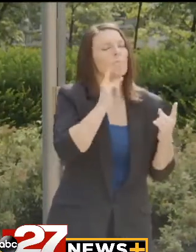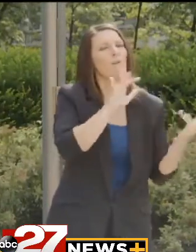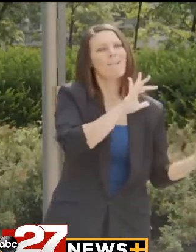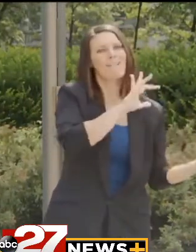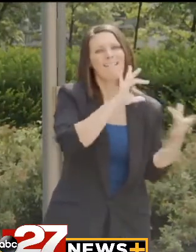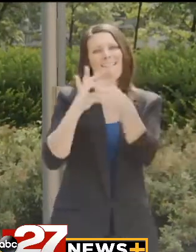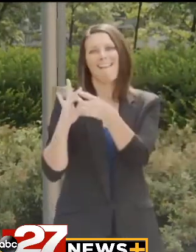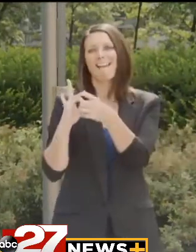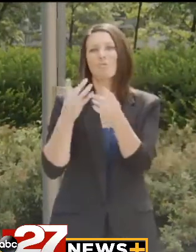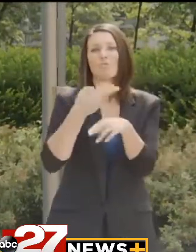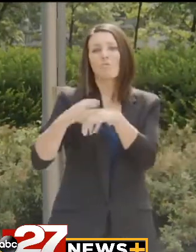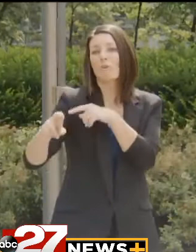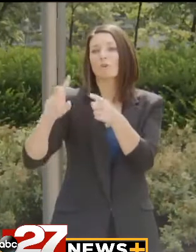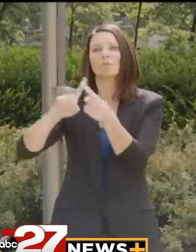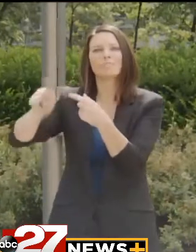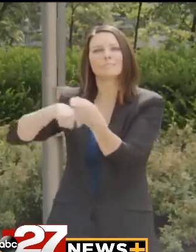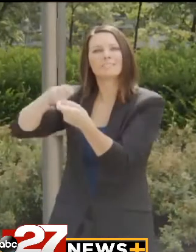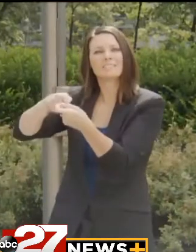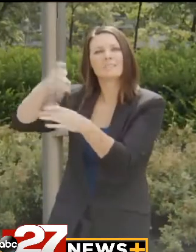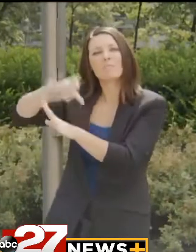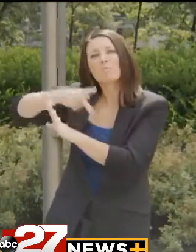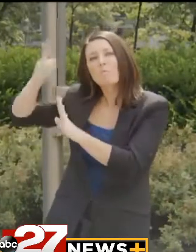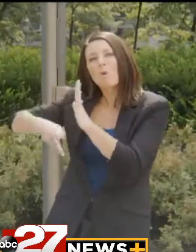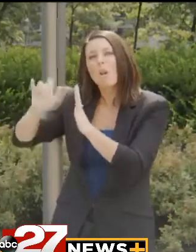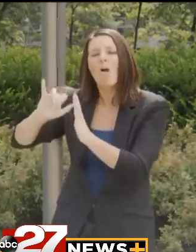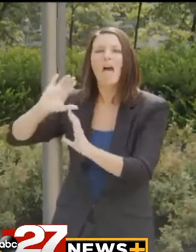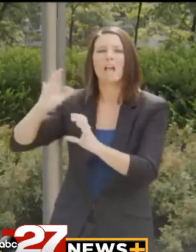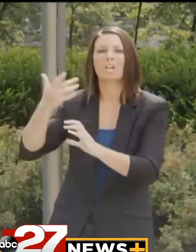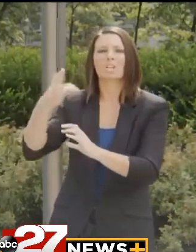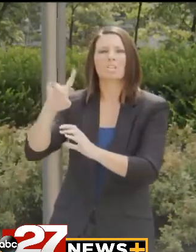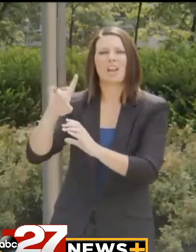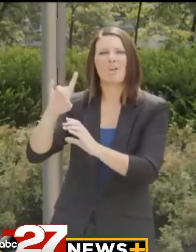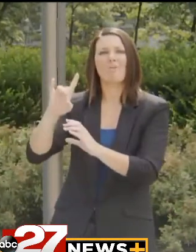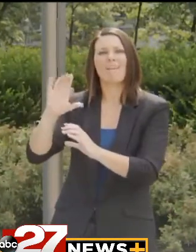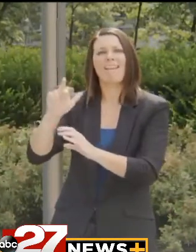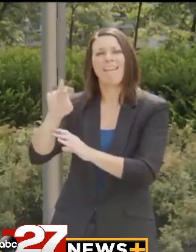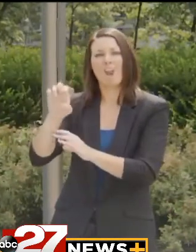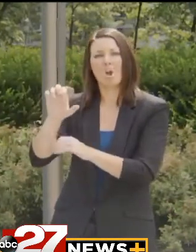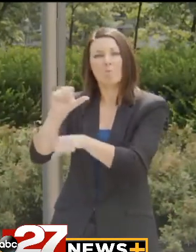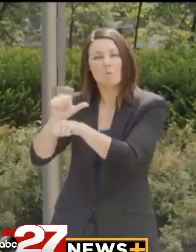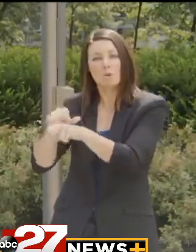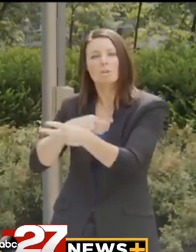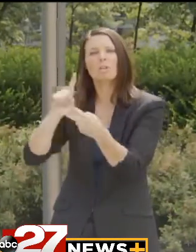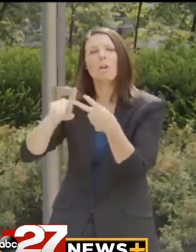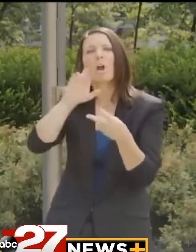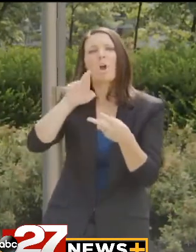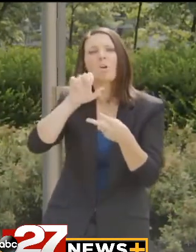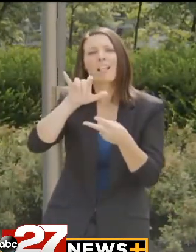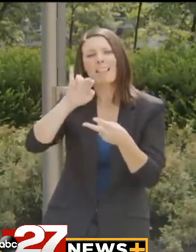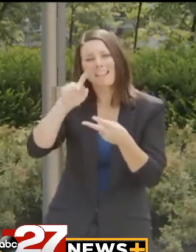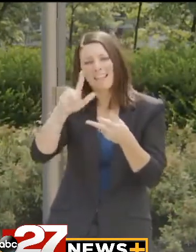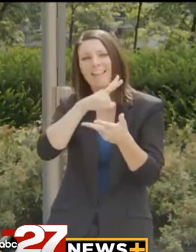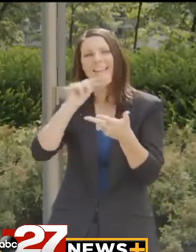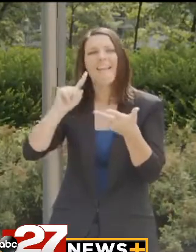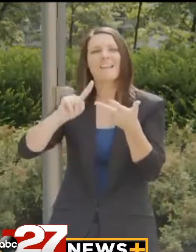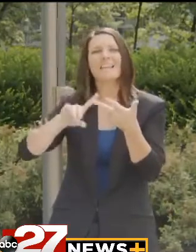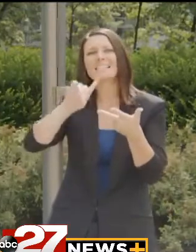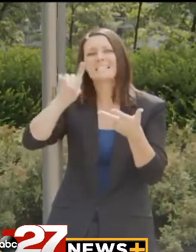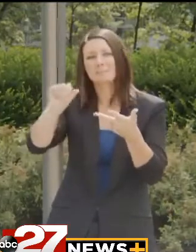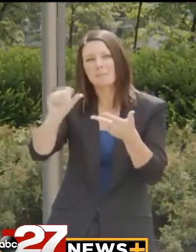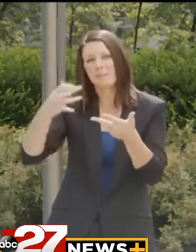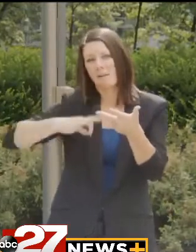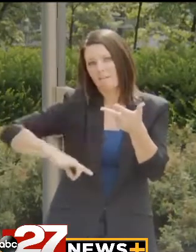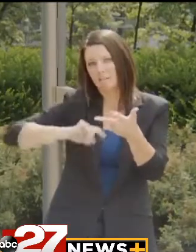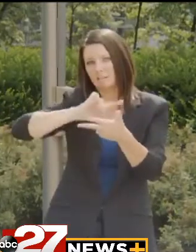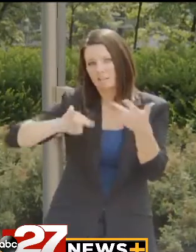to specific programs like child care works, PA career links, and disability benefits. That